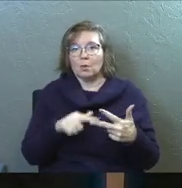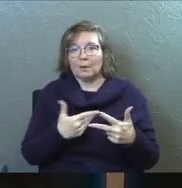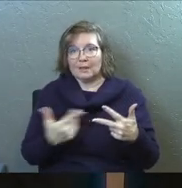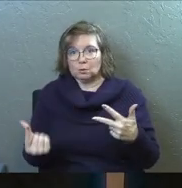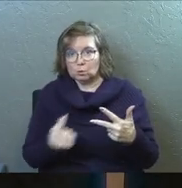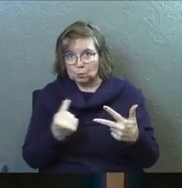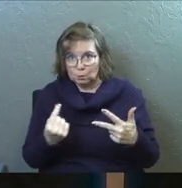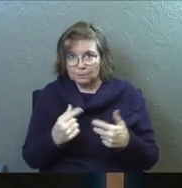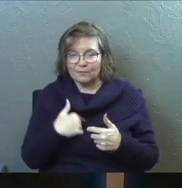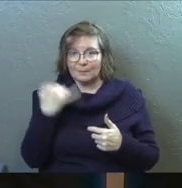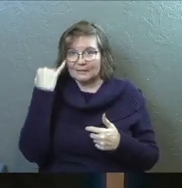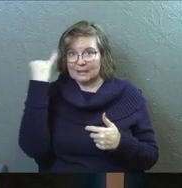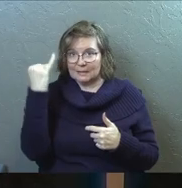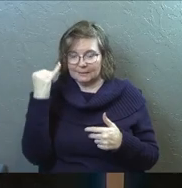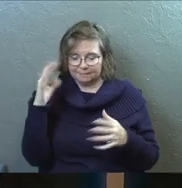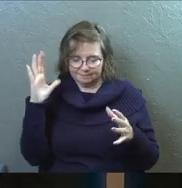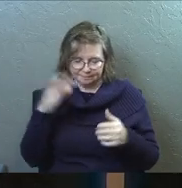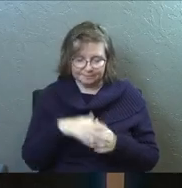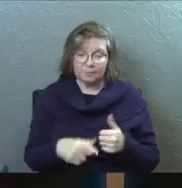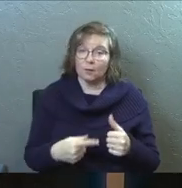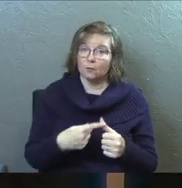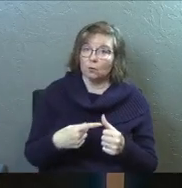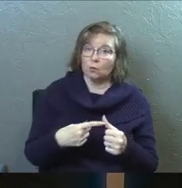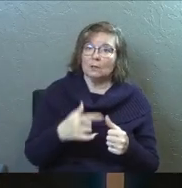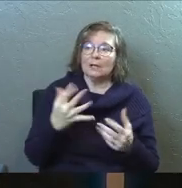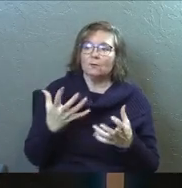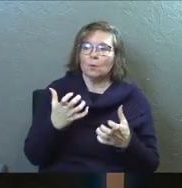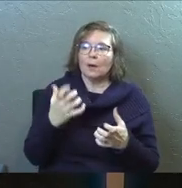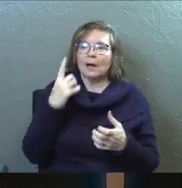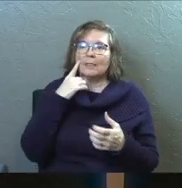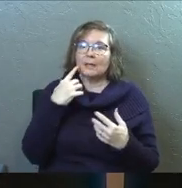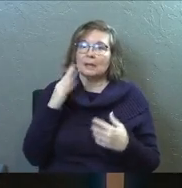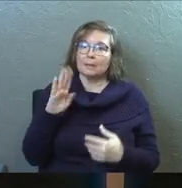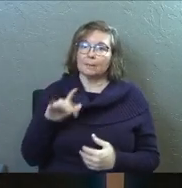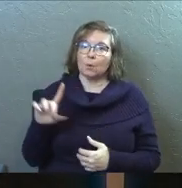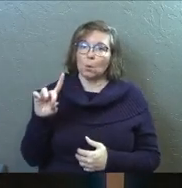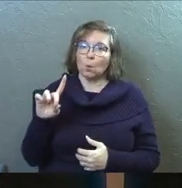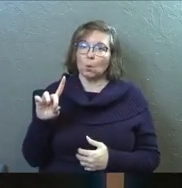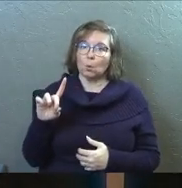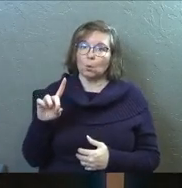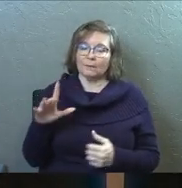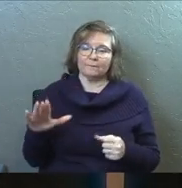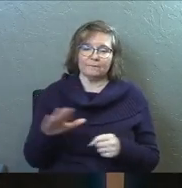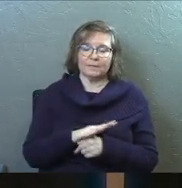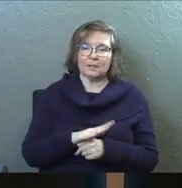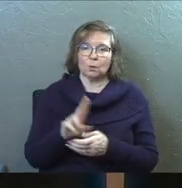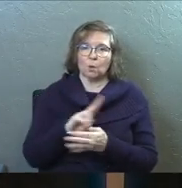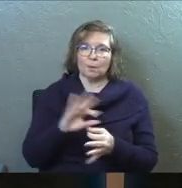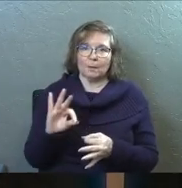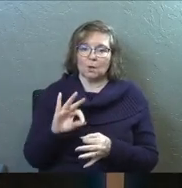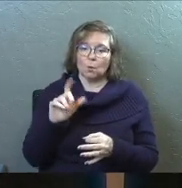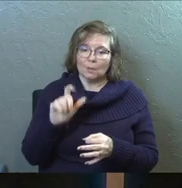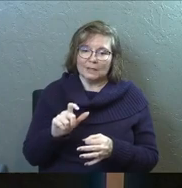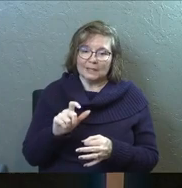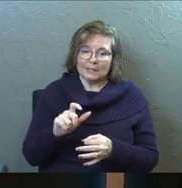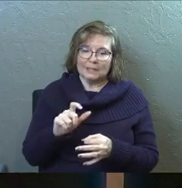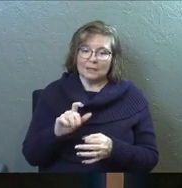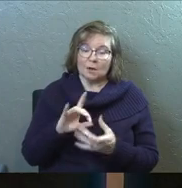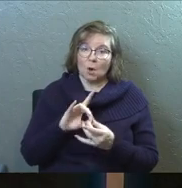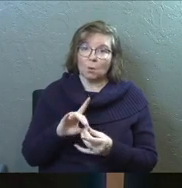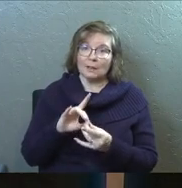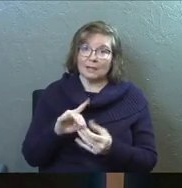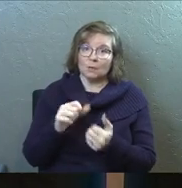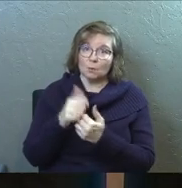this idea. Number one, if we want to be, I think, bold people filled with the Holy Spirit, we need to cultivate our